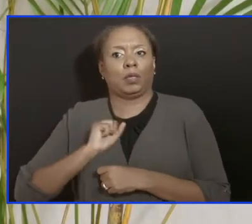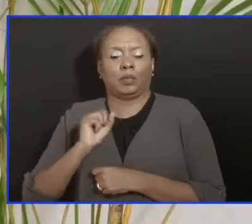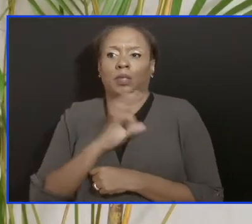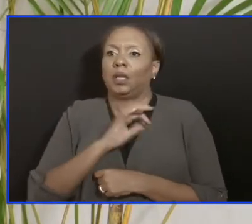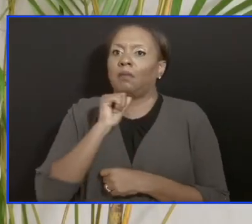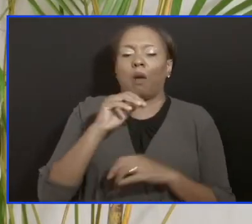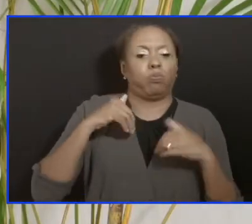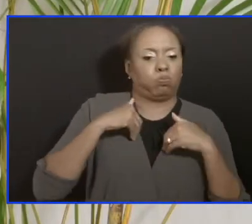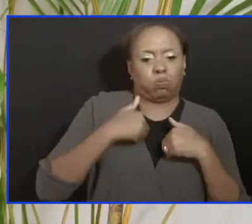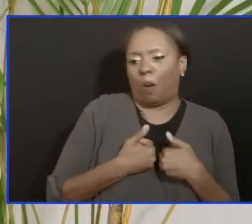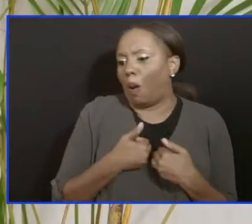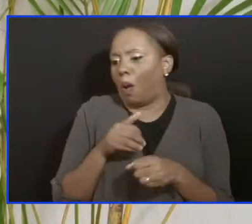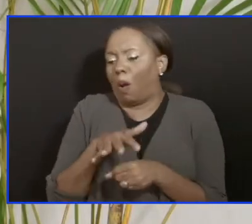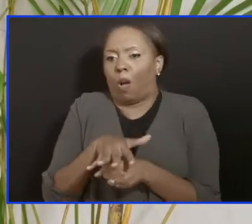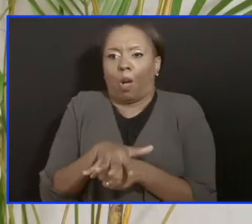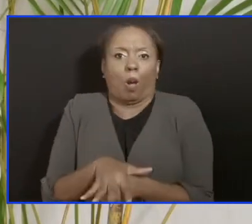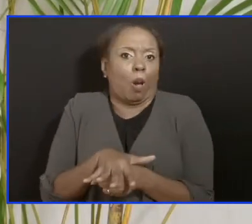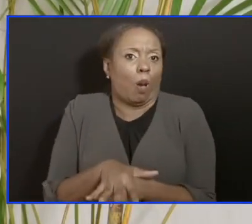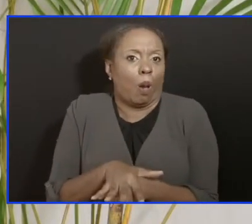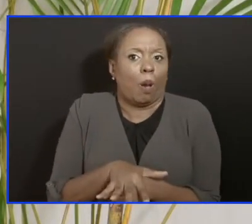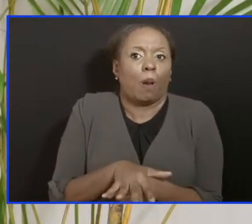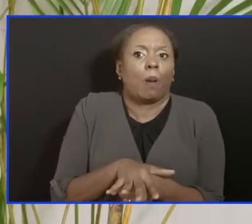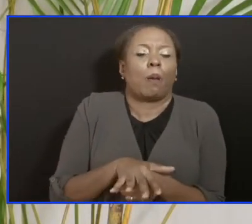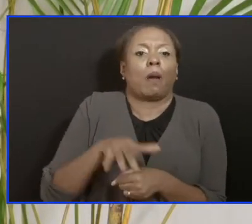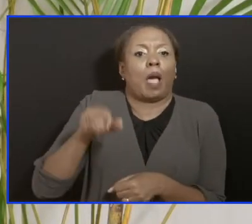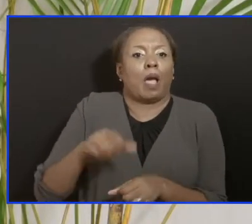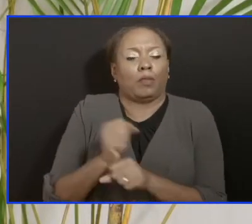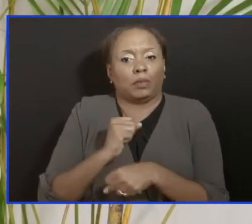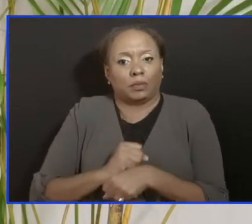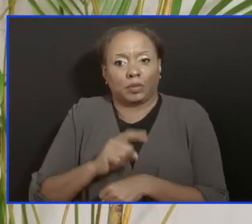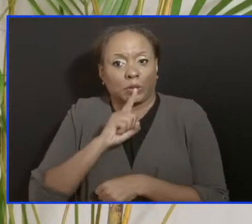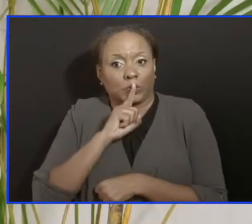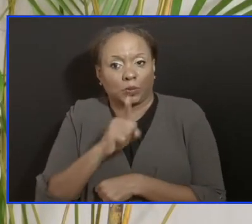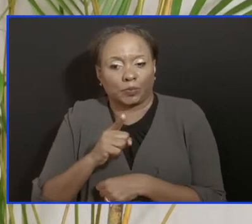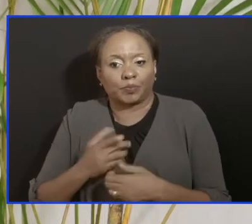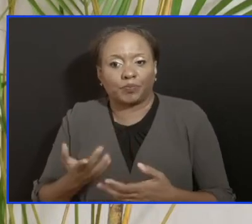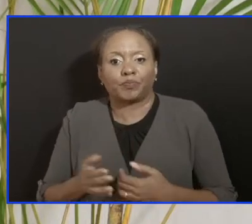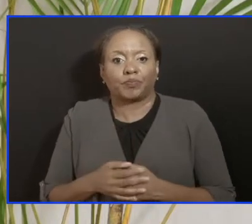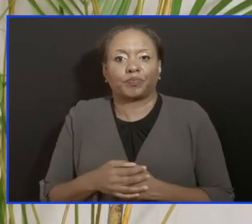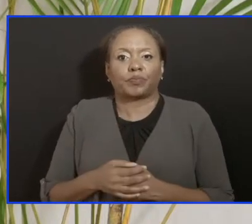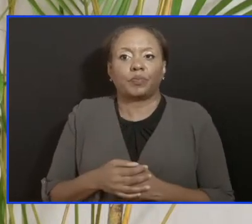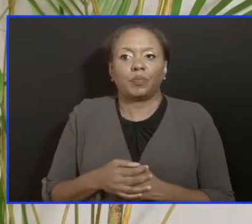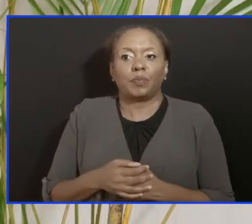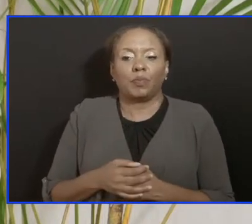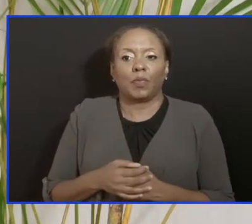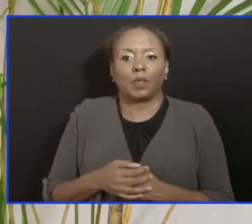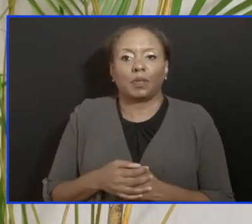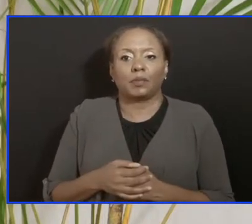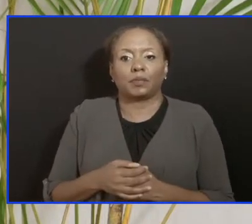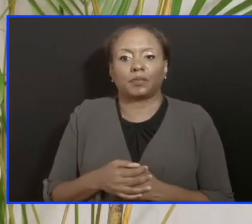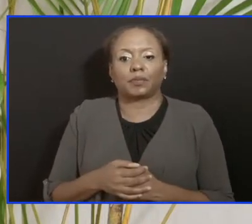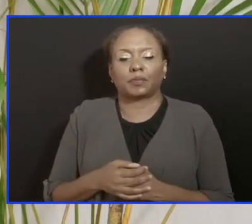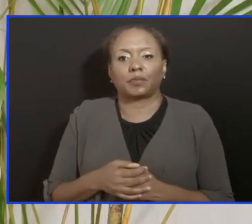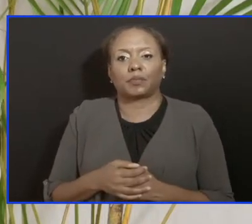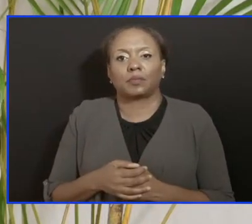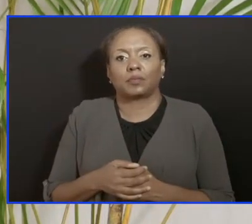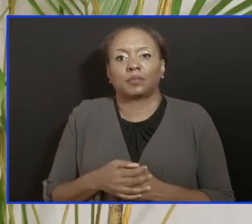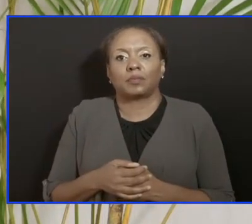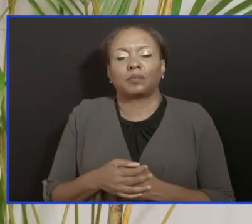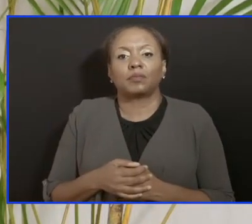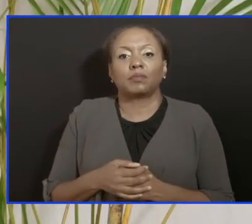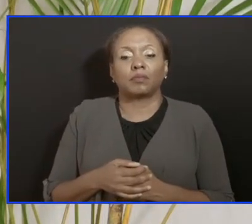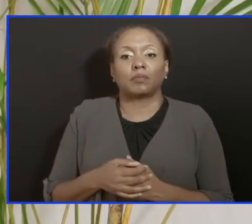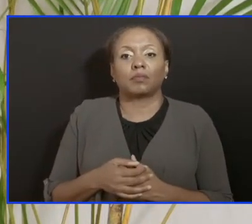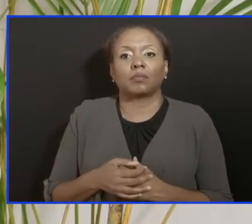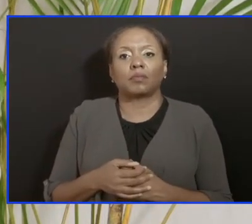burnt out and stretched to the extent that they cannot help us for the next battle, because this is a, as I